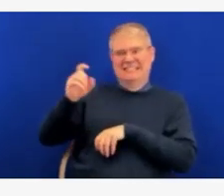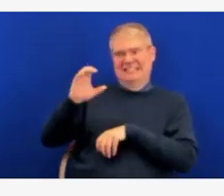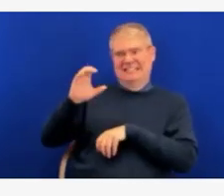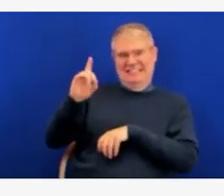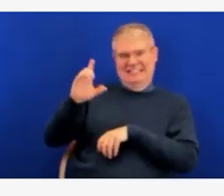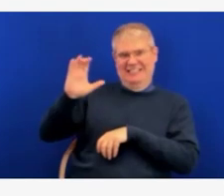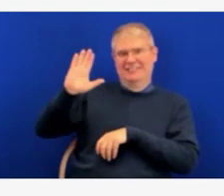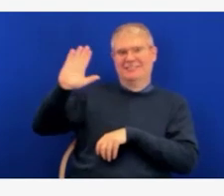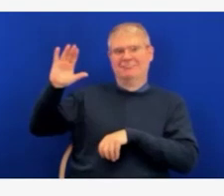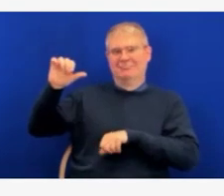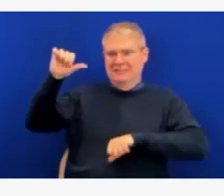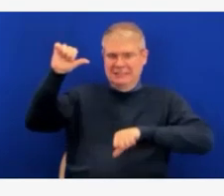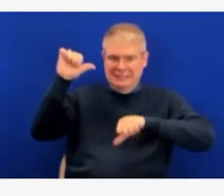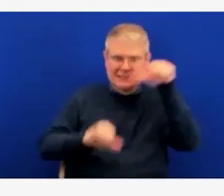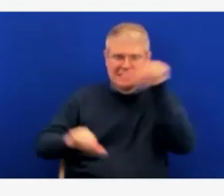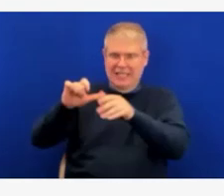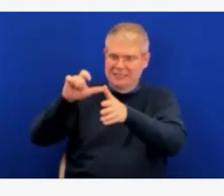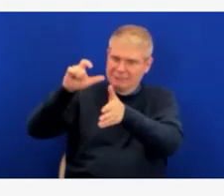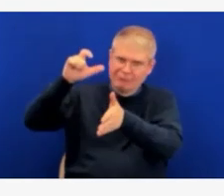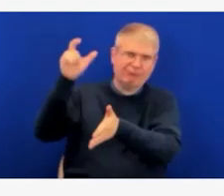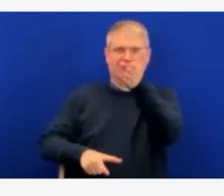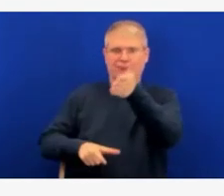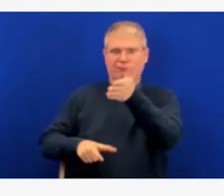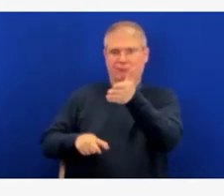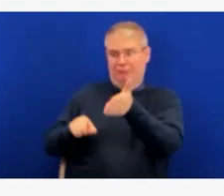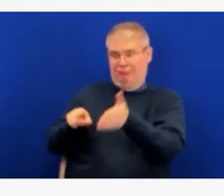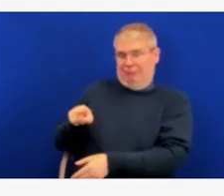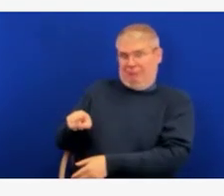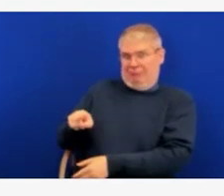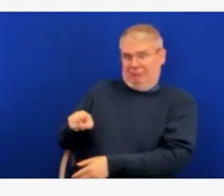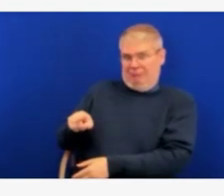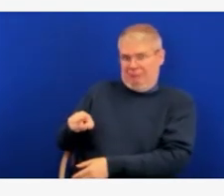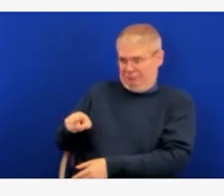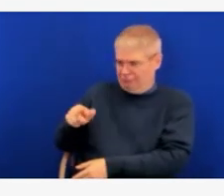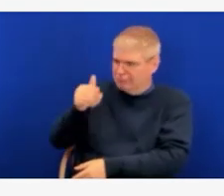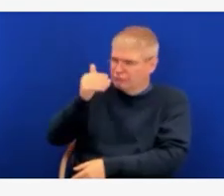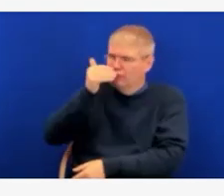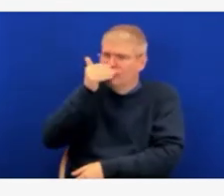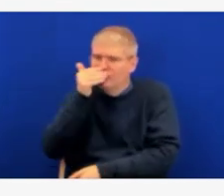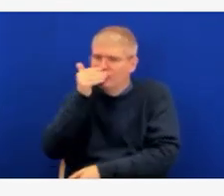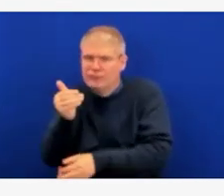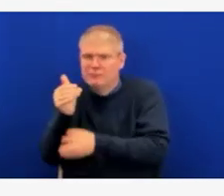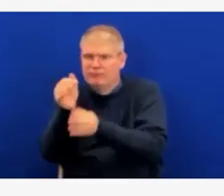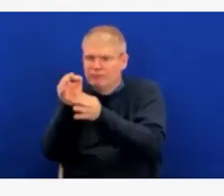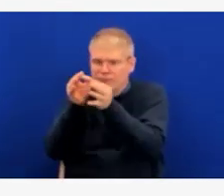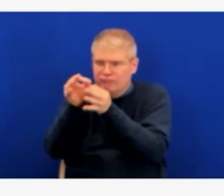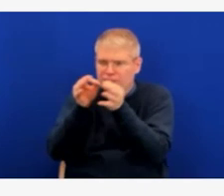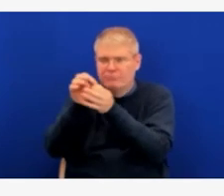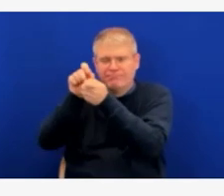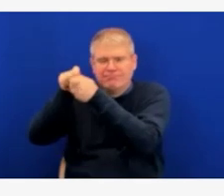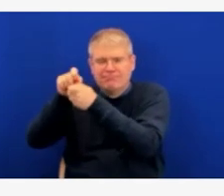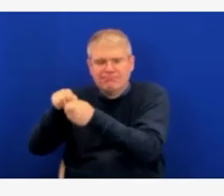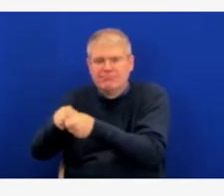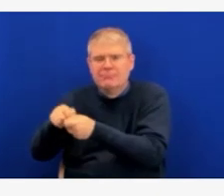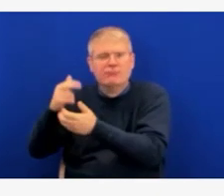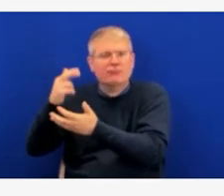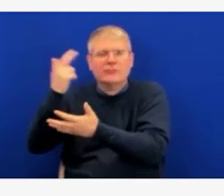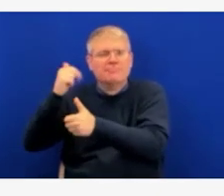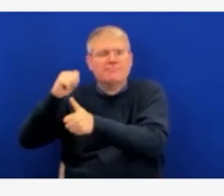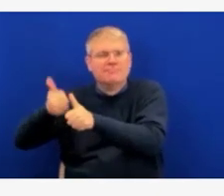coming out about this, and the science brief is a really nice summary. It just got posted last week, and I'll just,